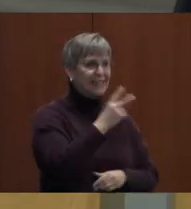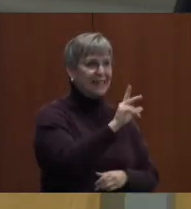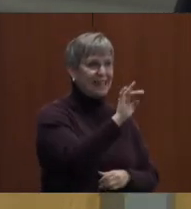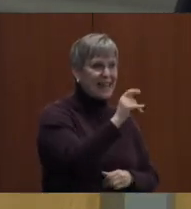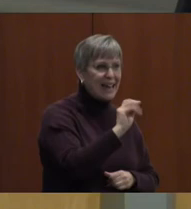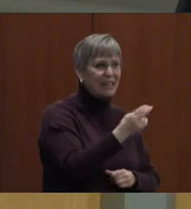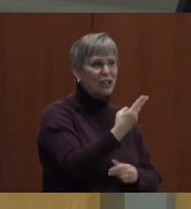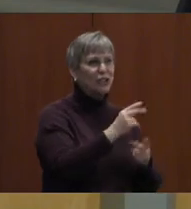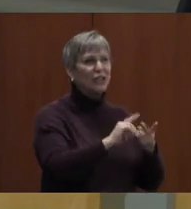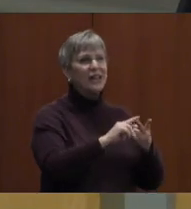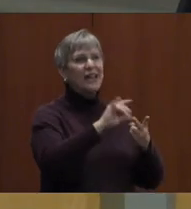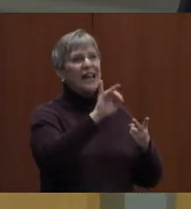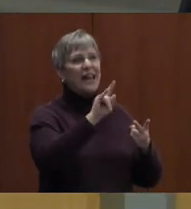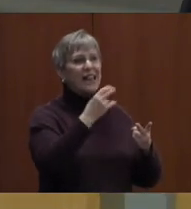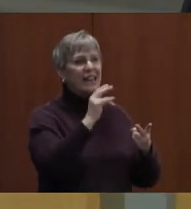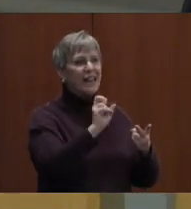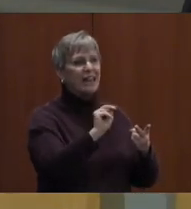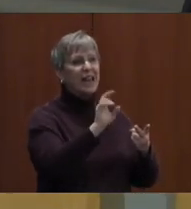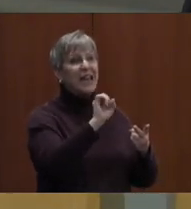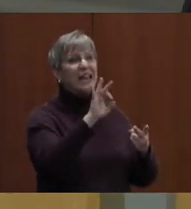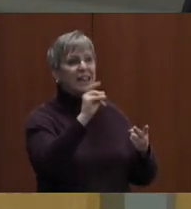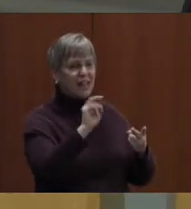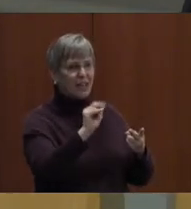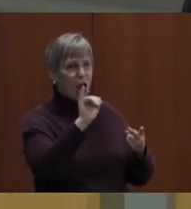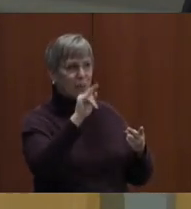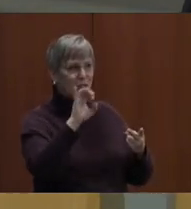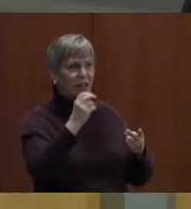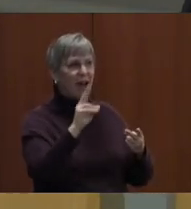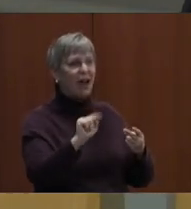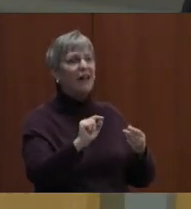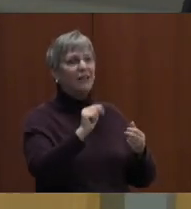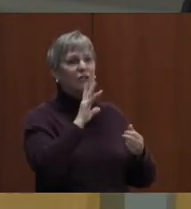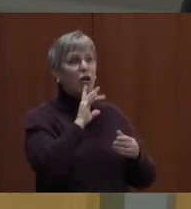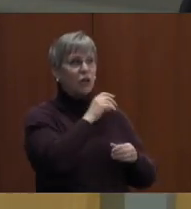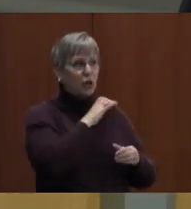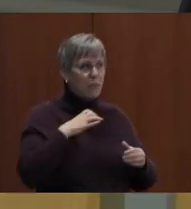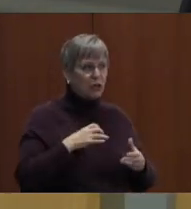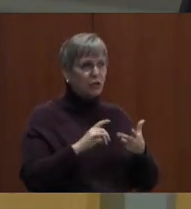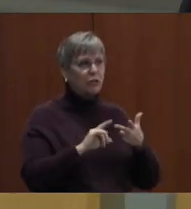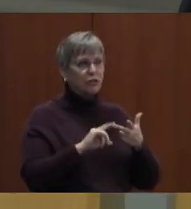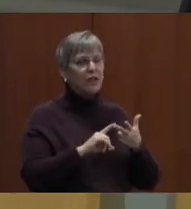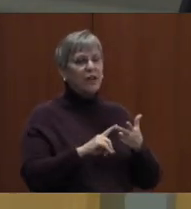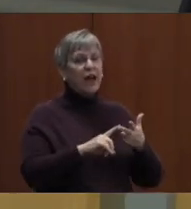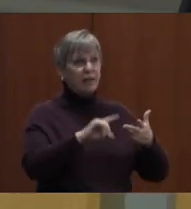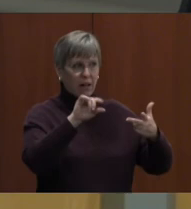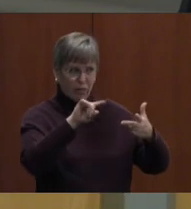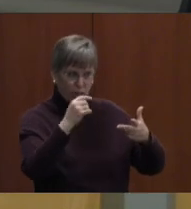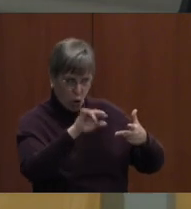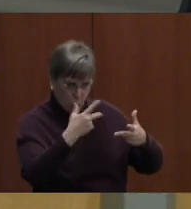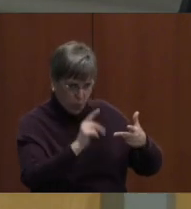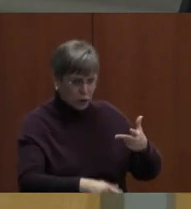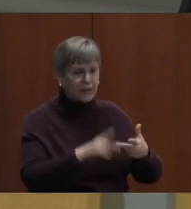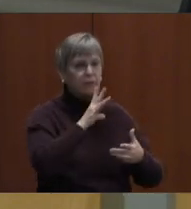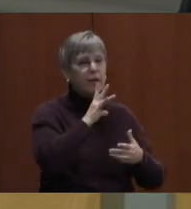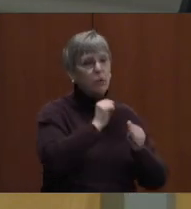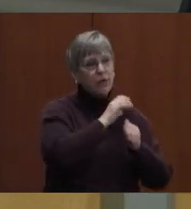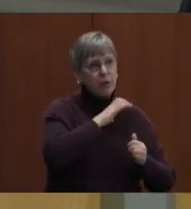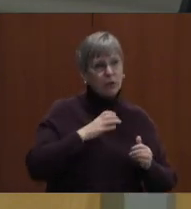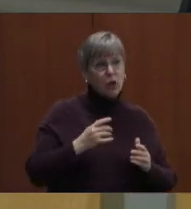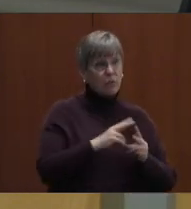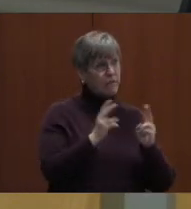Yamashita talk to the county commissioners. They spoke very well. I was very impressed and